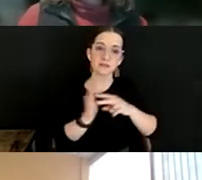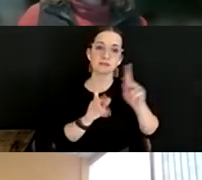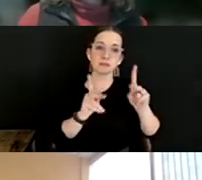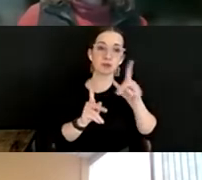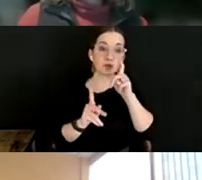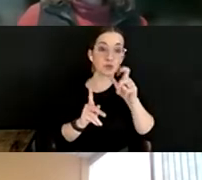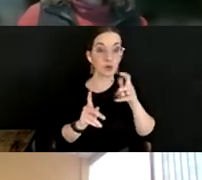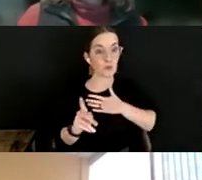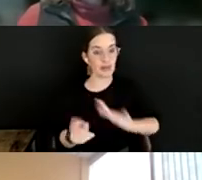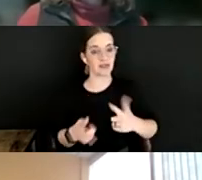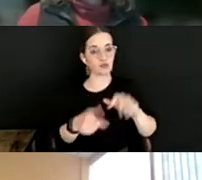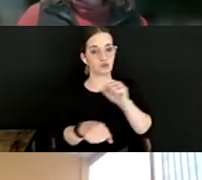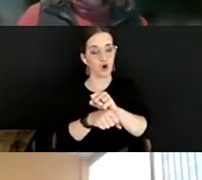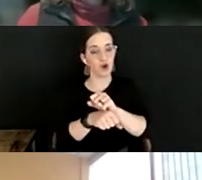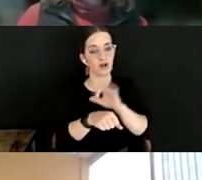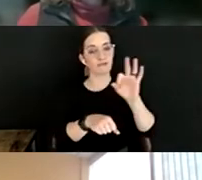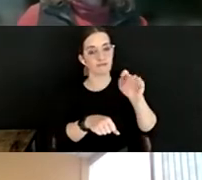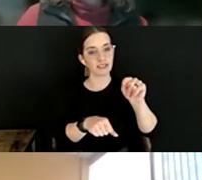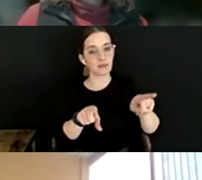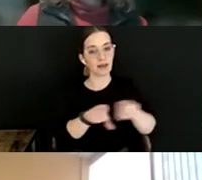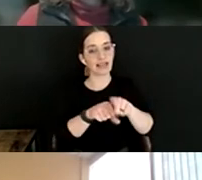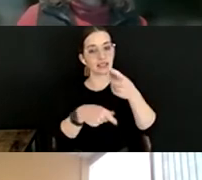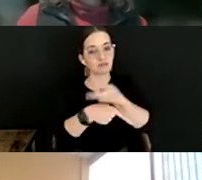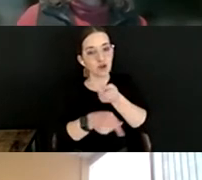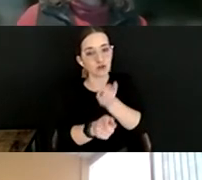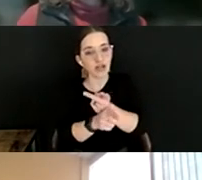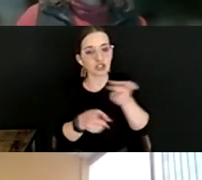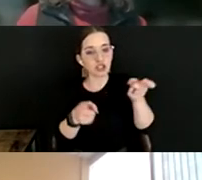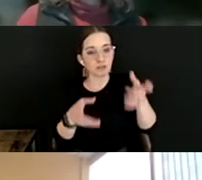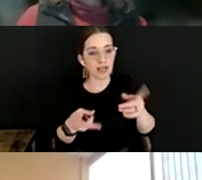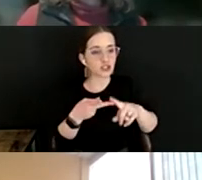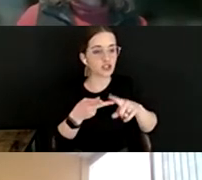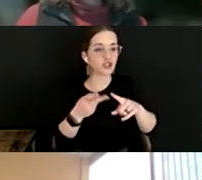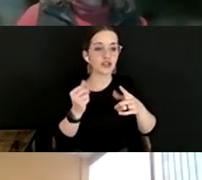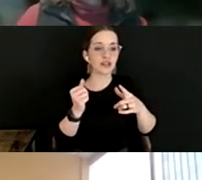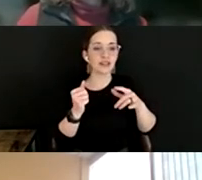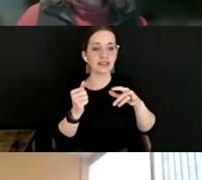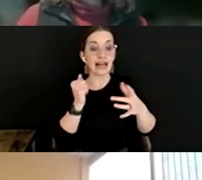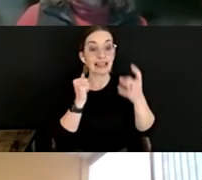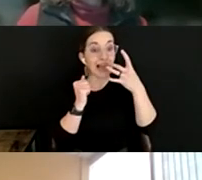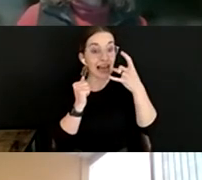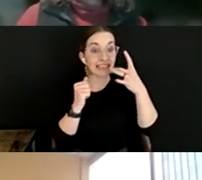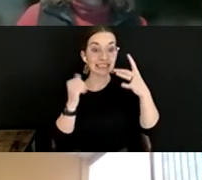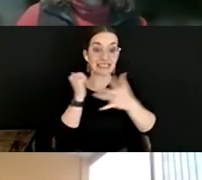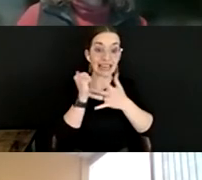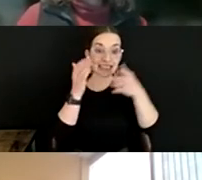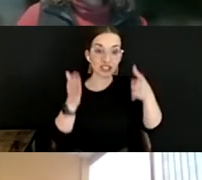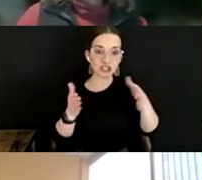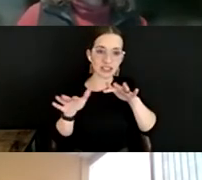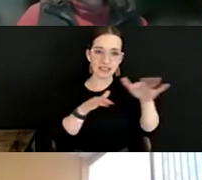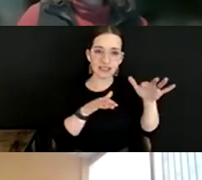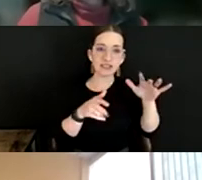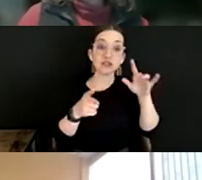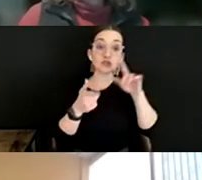full-time as a production manager, as a lighting technician, as an audio technician, to the over hire that we need to execute